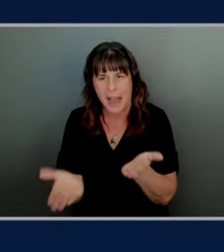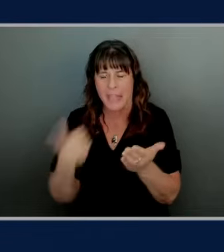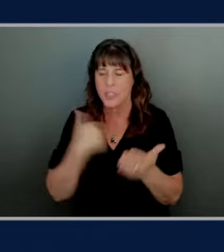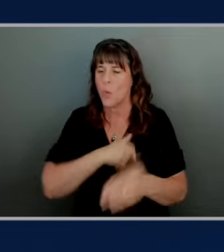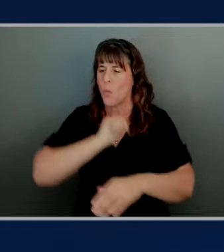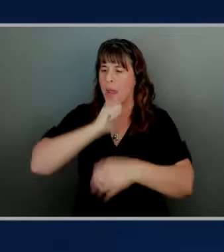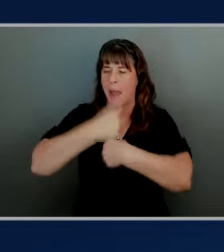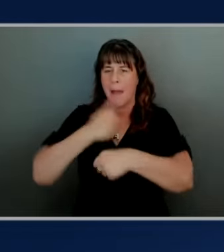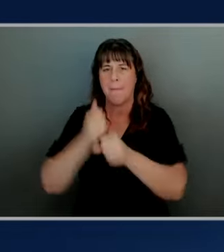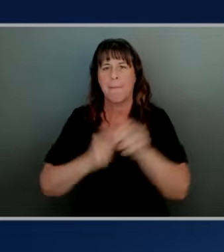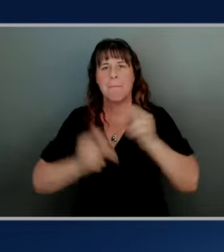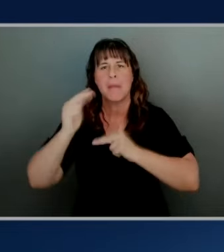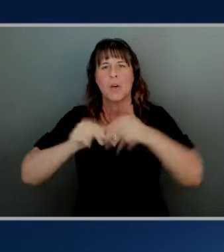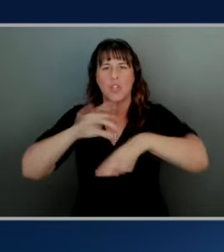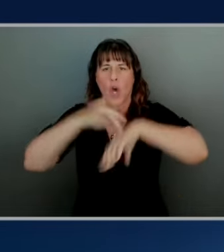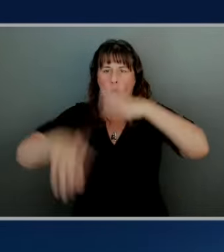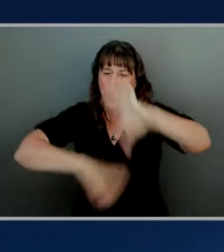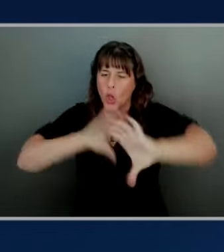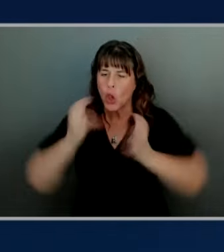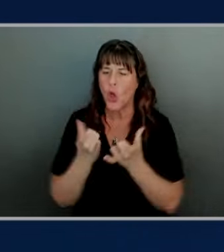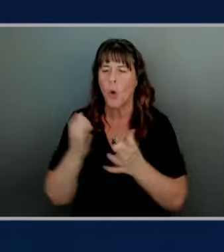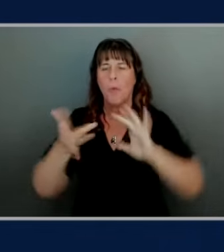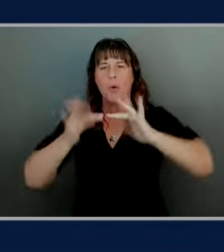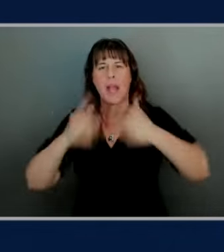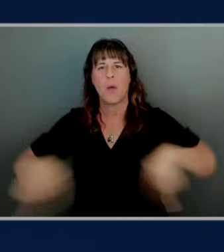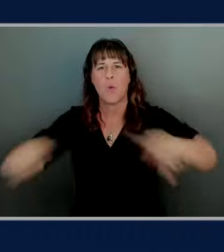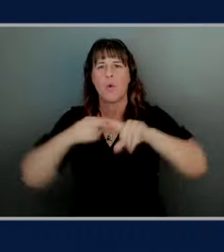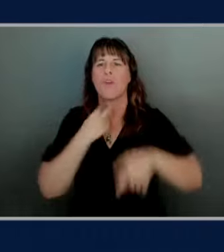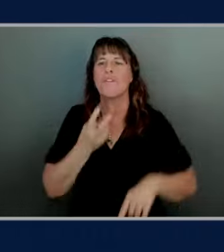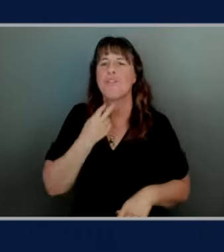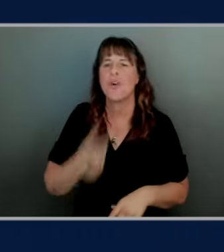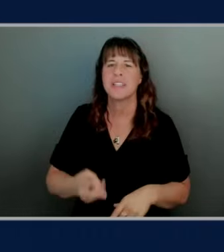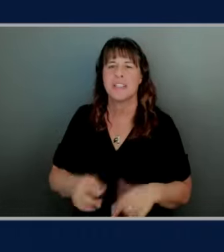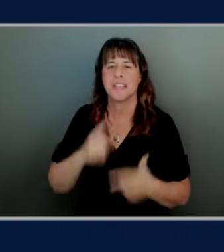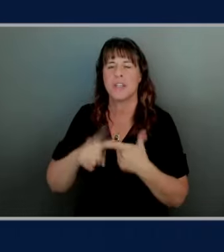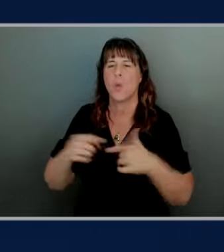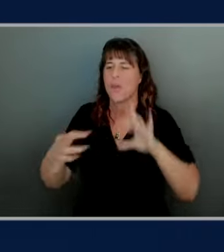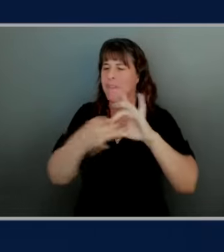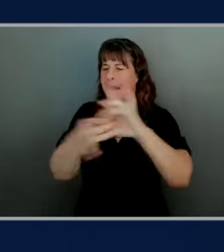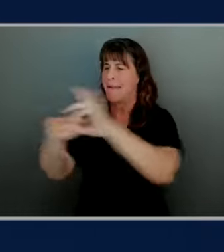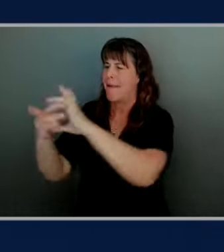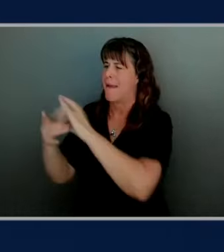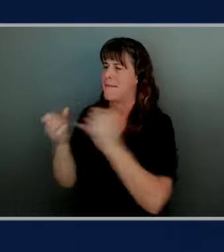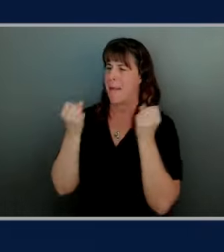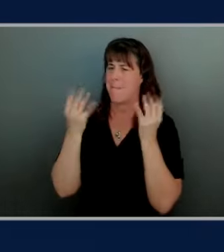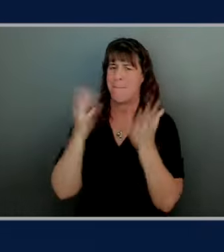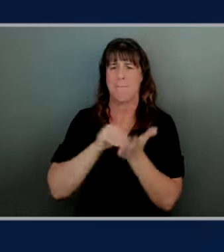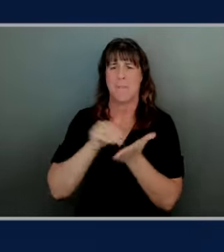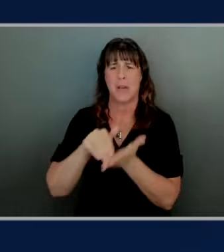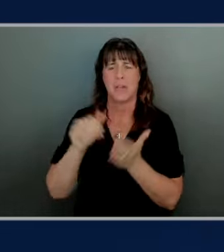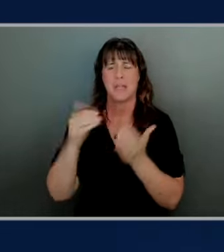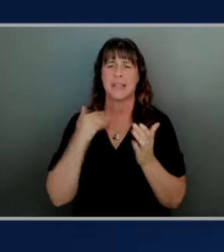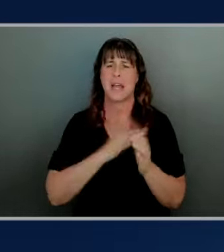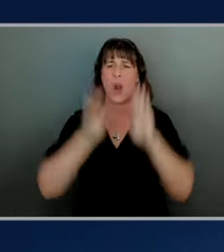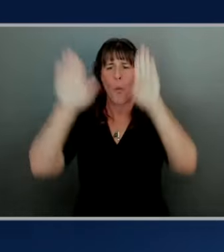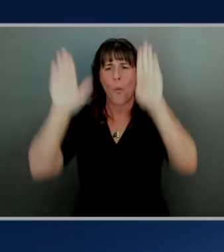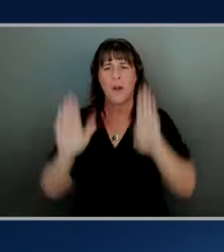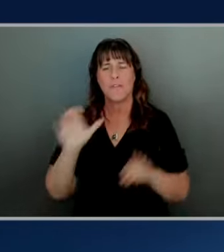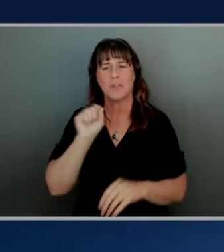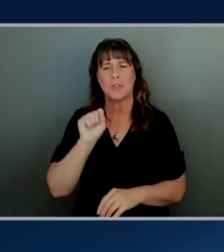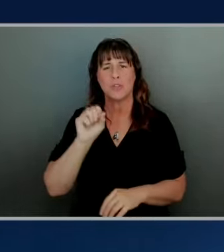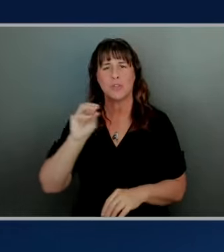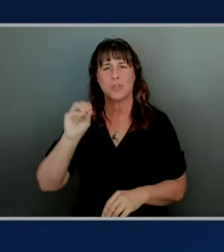of diverse local voices connected millions on our award-winning social networks and forged